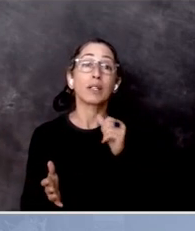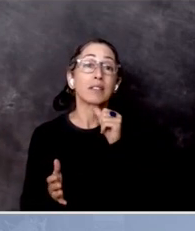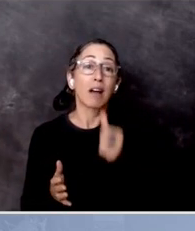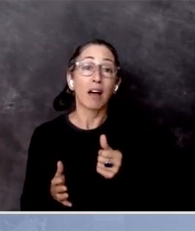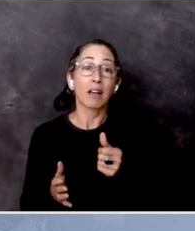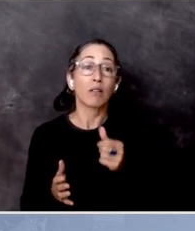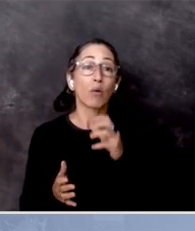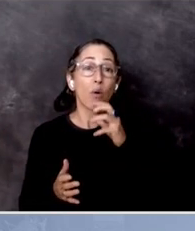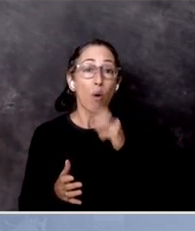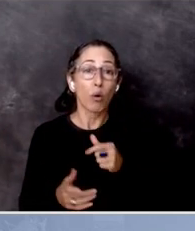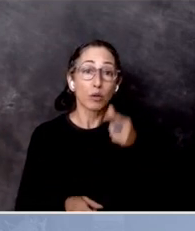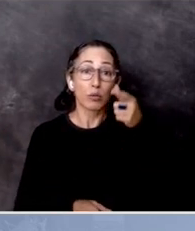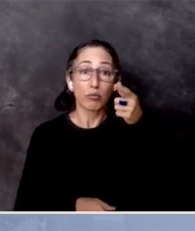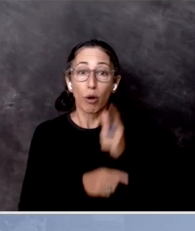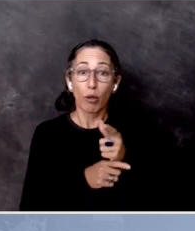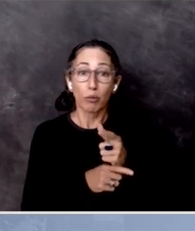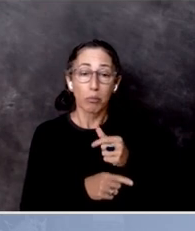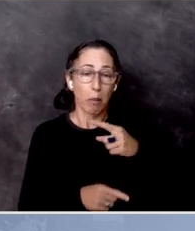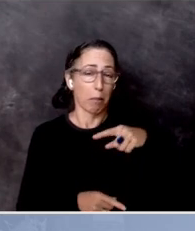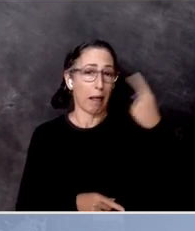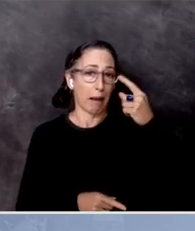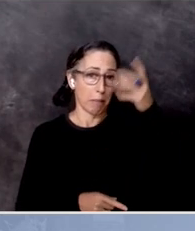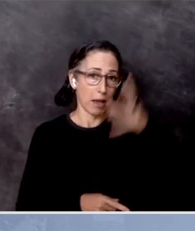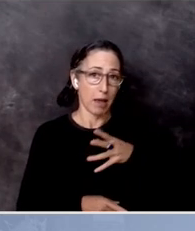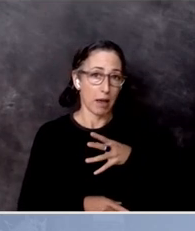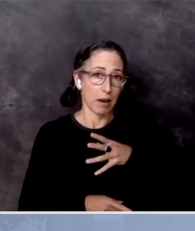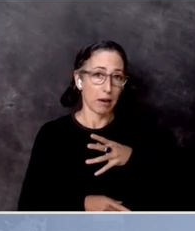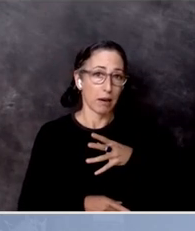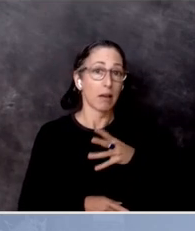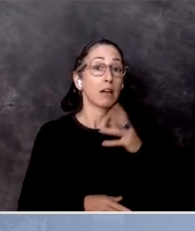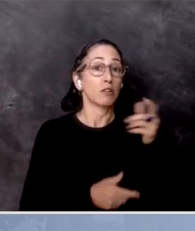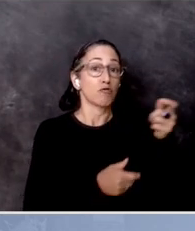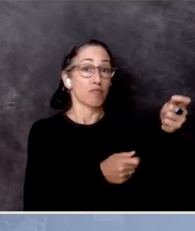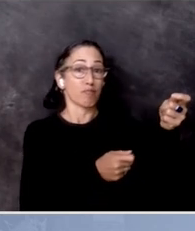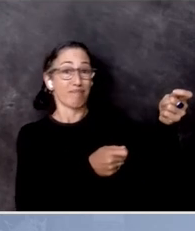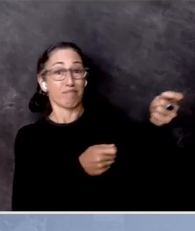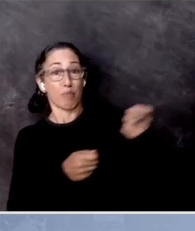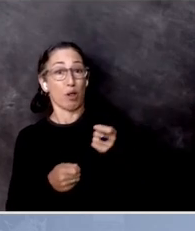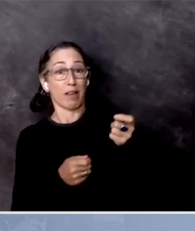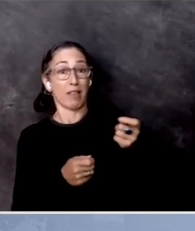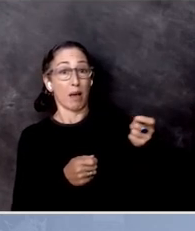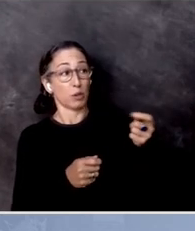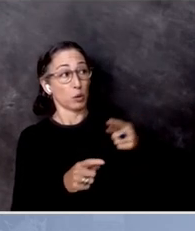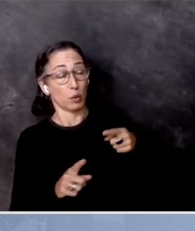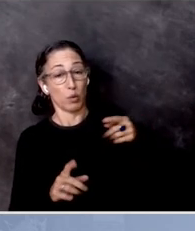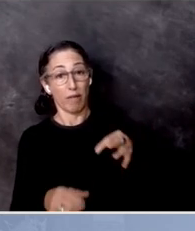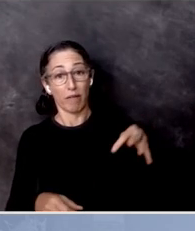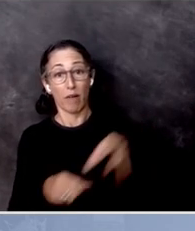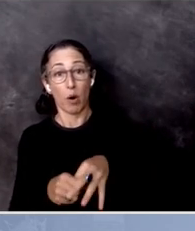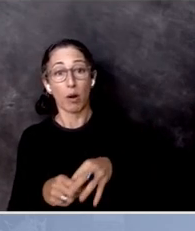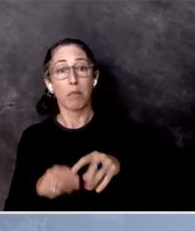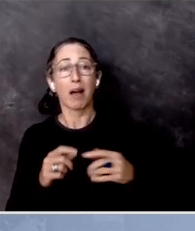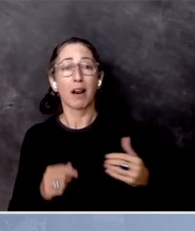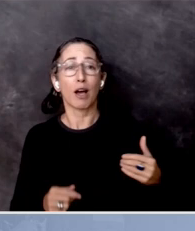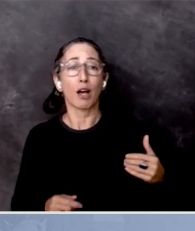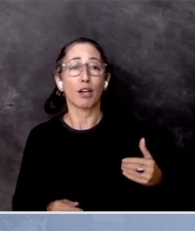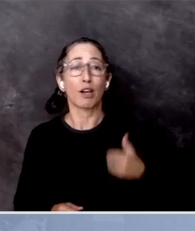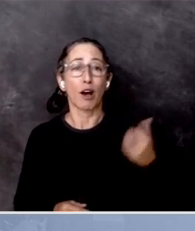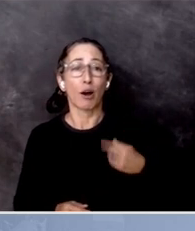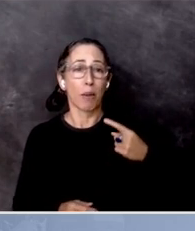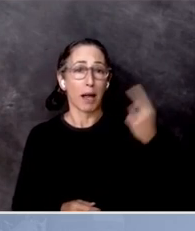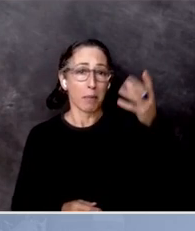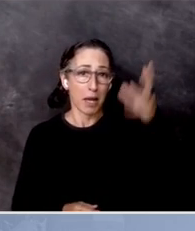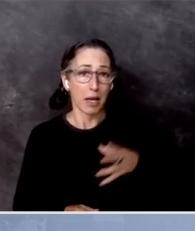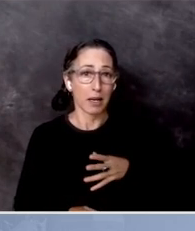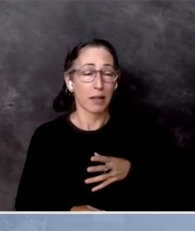brothers that are having trouble getting them engaged to vote. But it's younger brothers who haven't had the life experience that you or I or